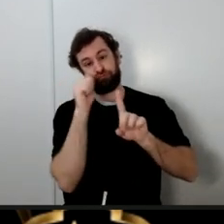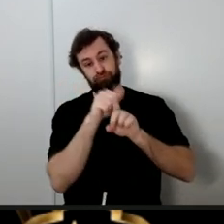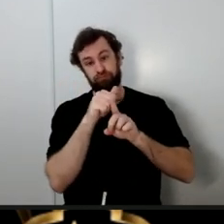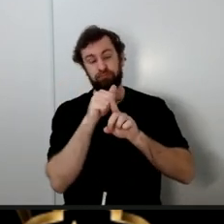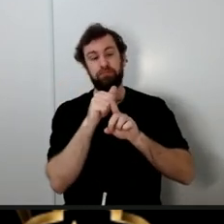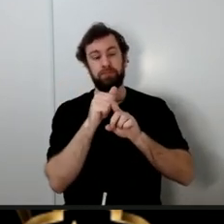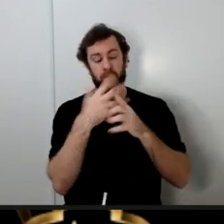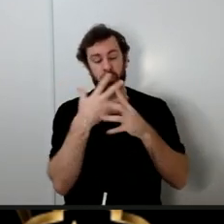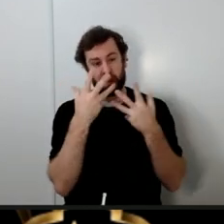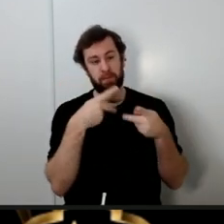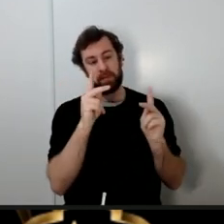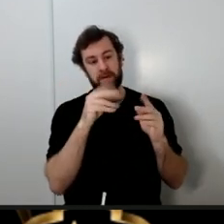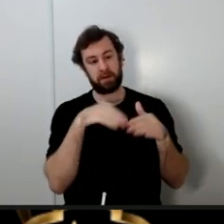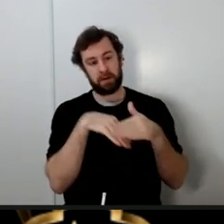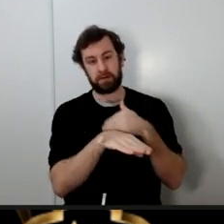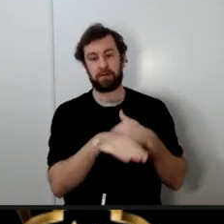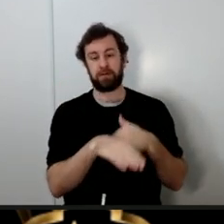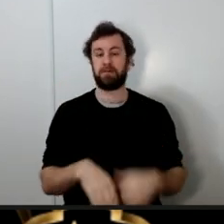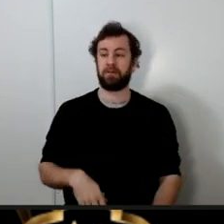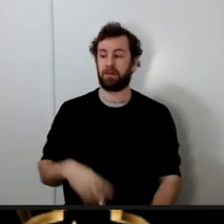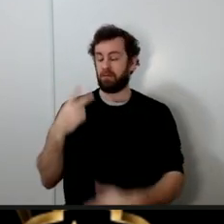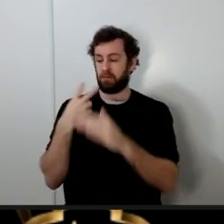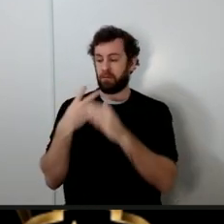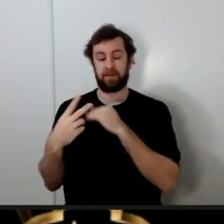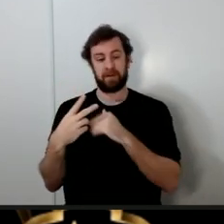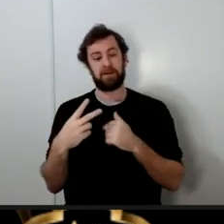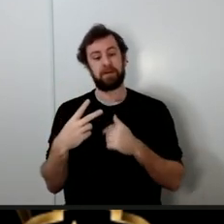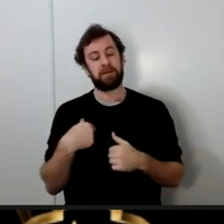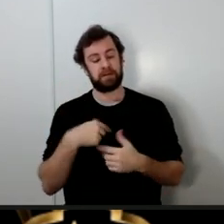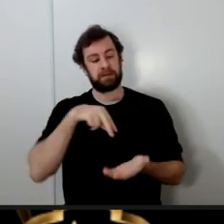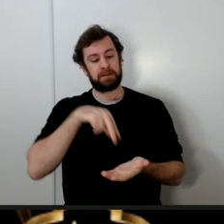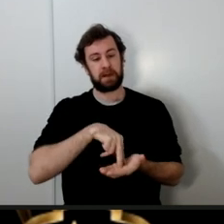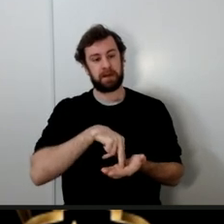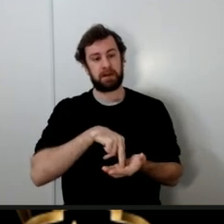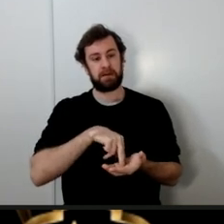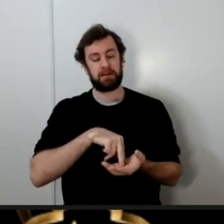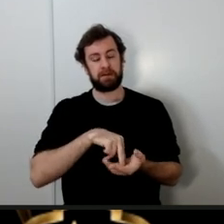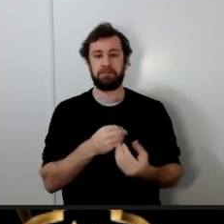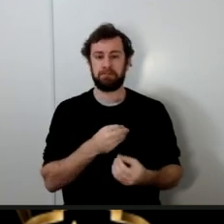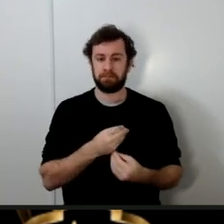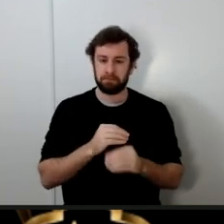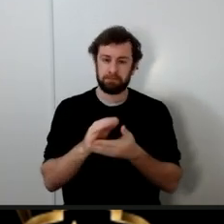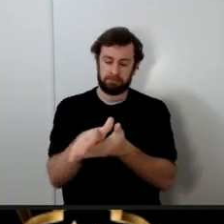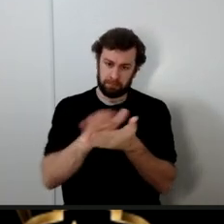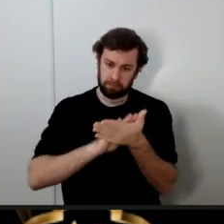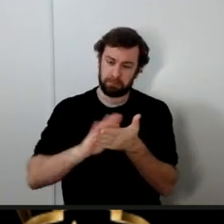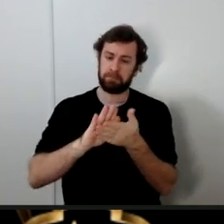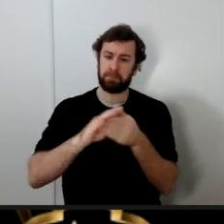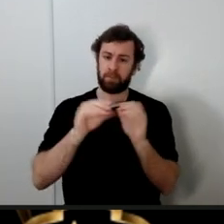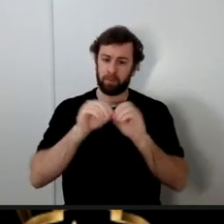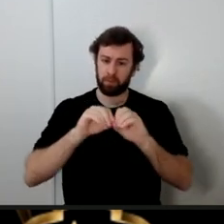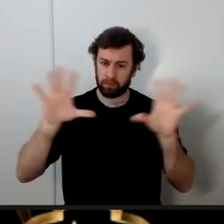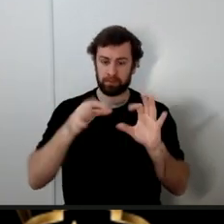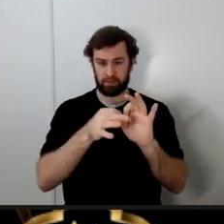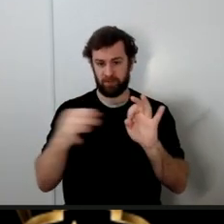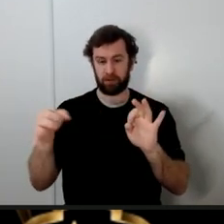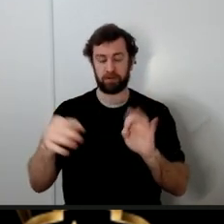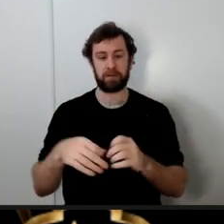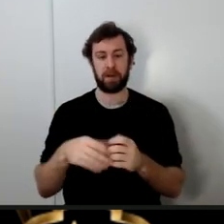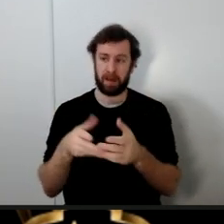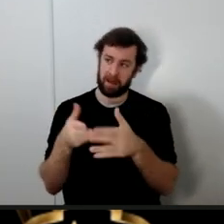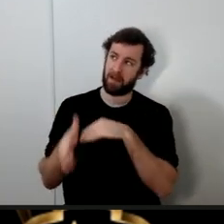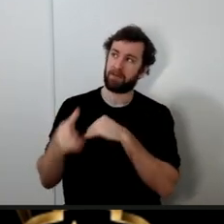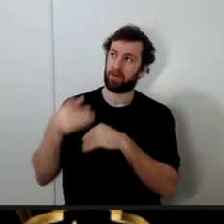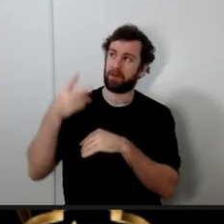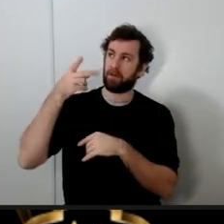permission where he would stand there and recite the verse of purification after Allah had revealed it